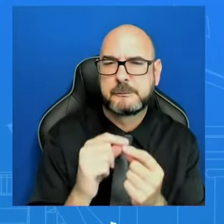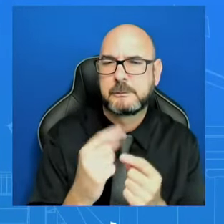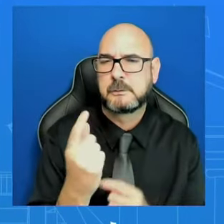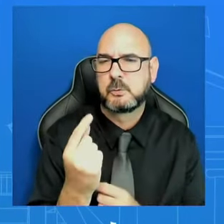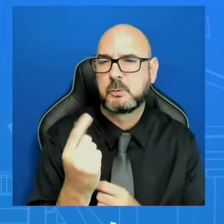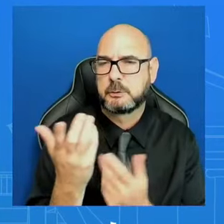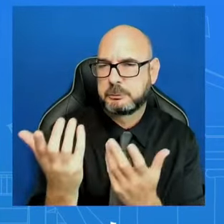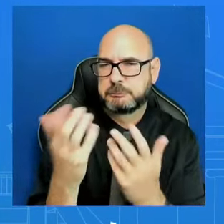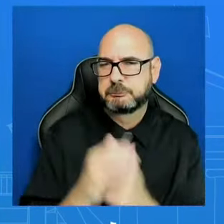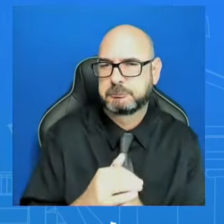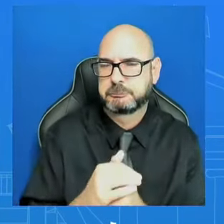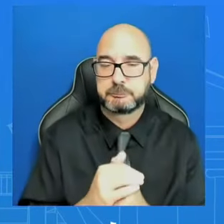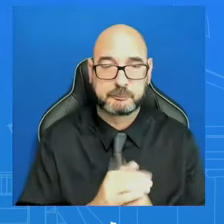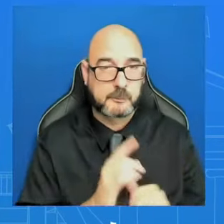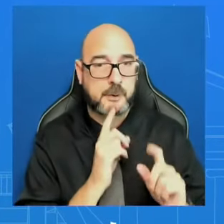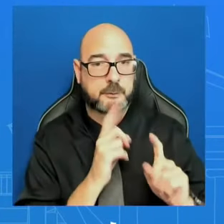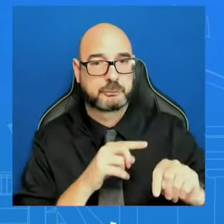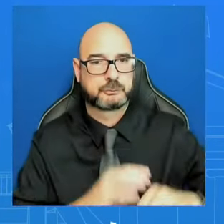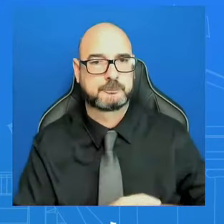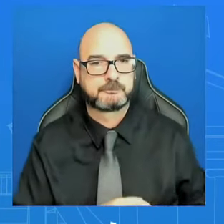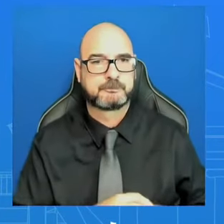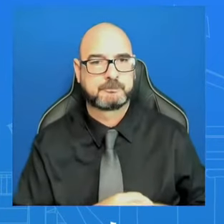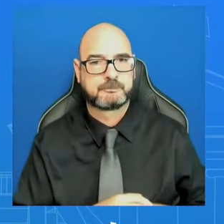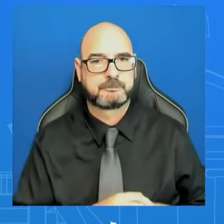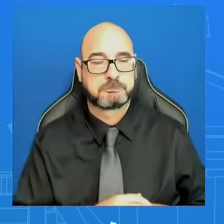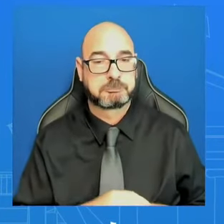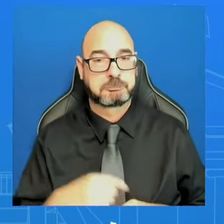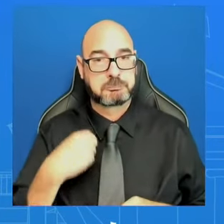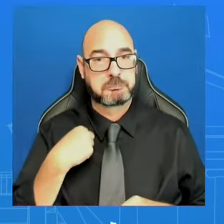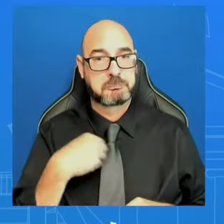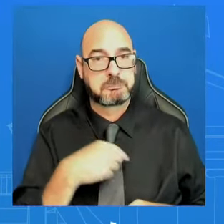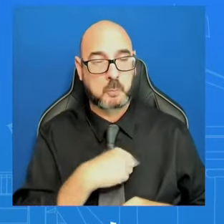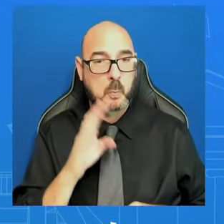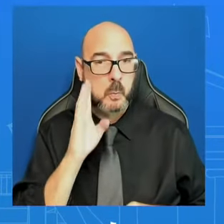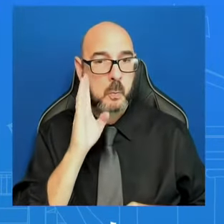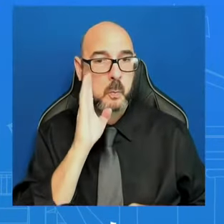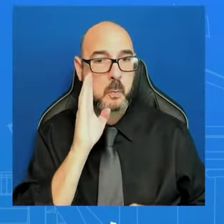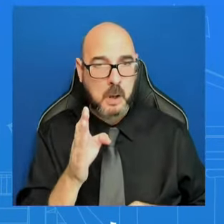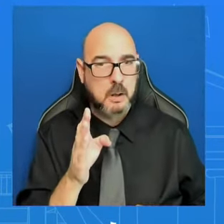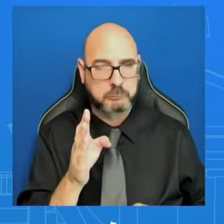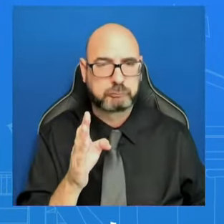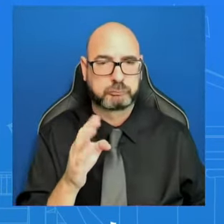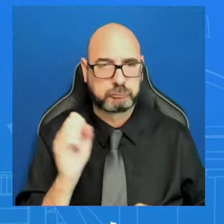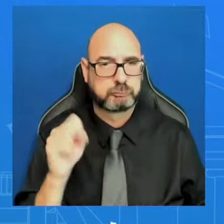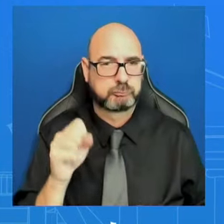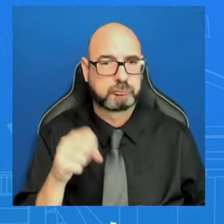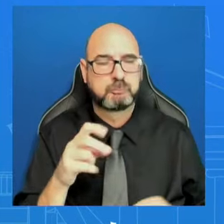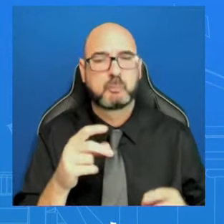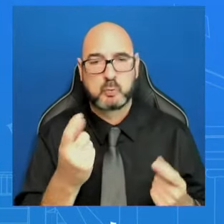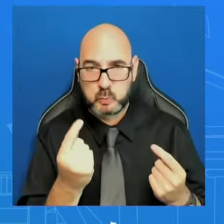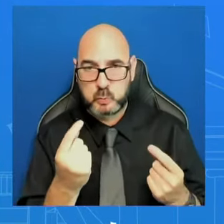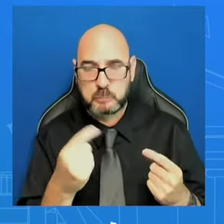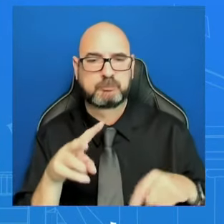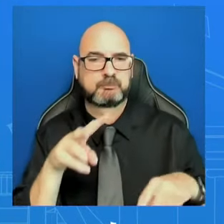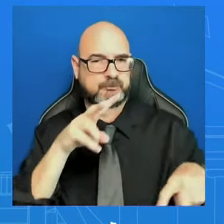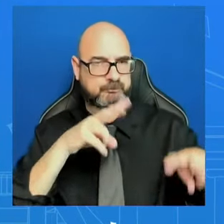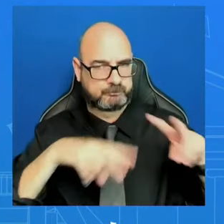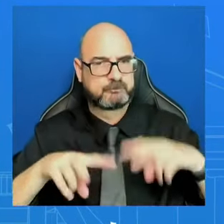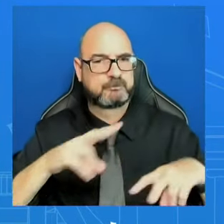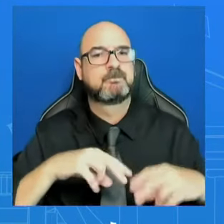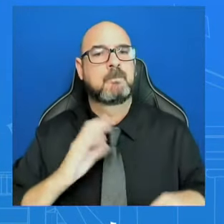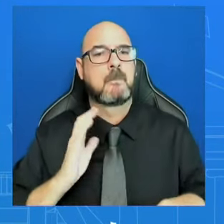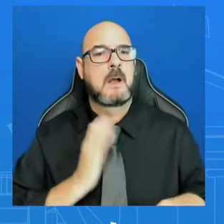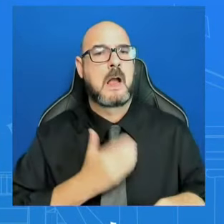we're going to examine our policy approaches based on our